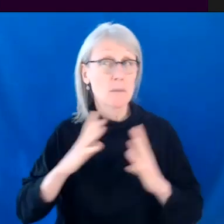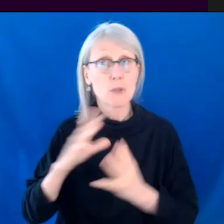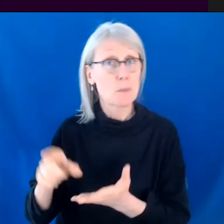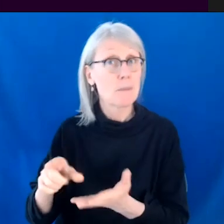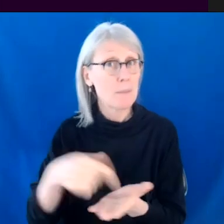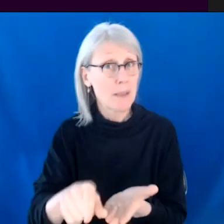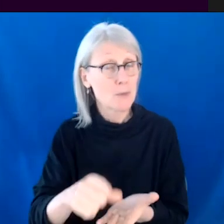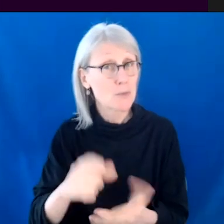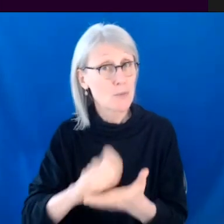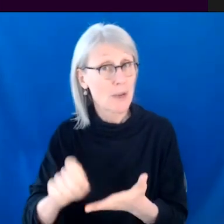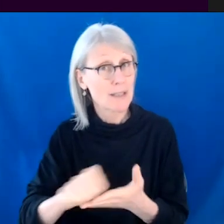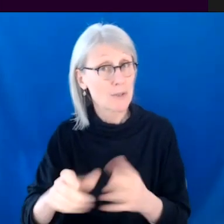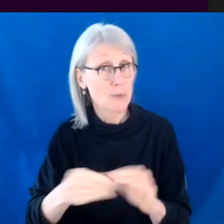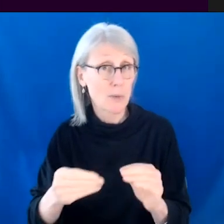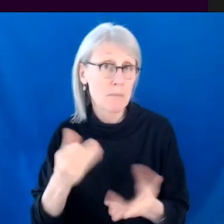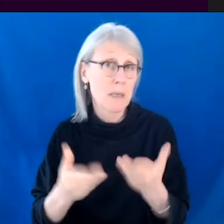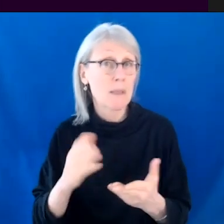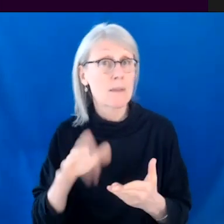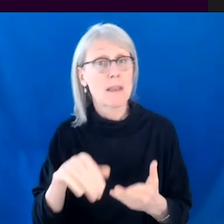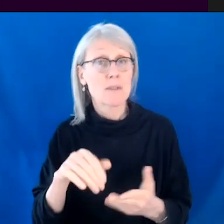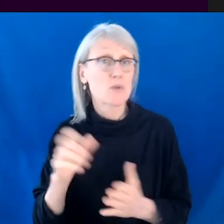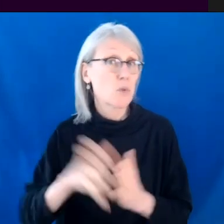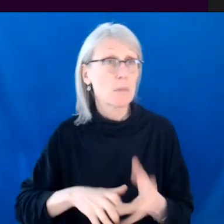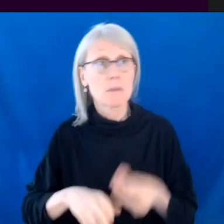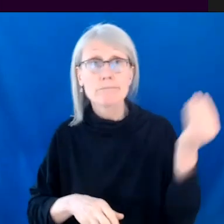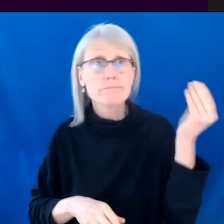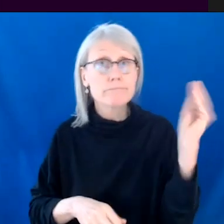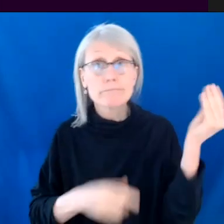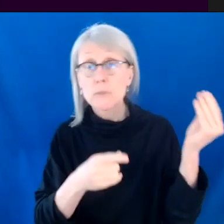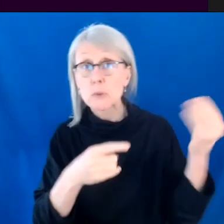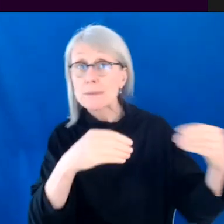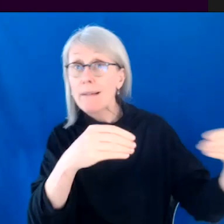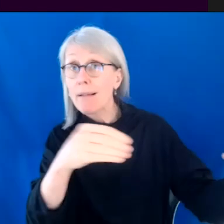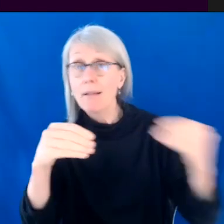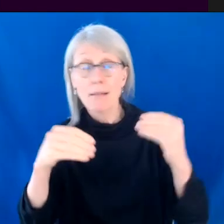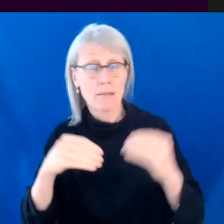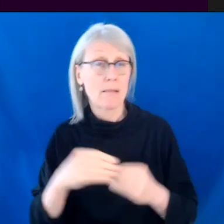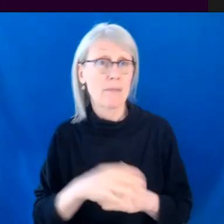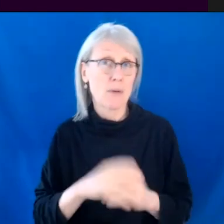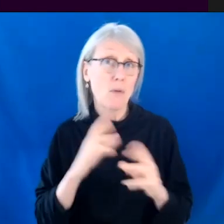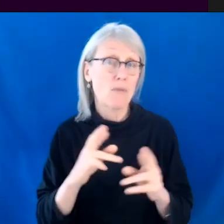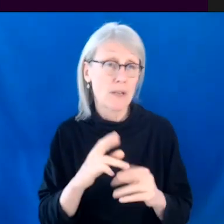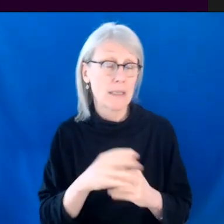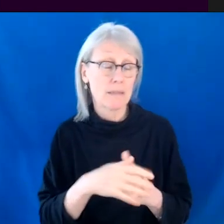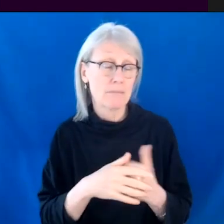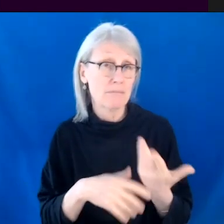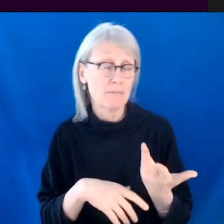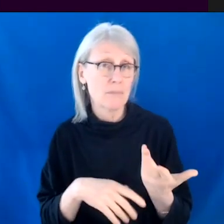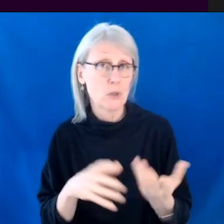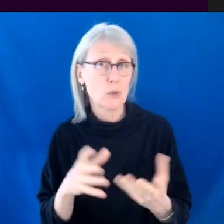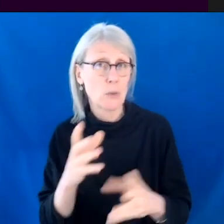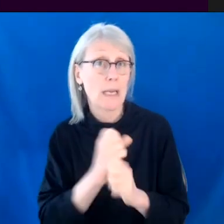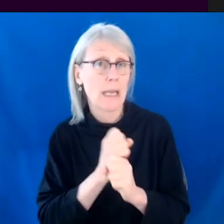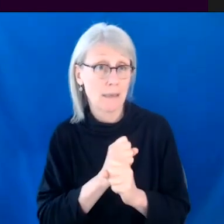go out and pitch that script. And then if you sell it, then you pay CMF back, uh, the money, which will be fine because you'll have so